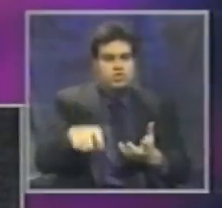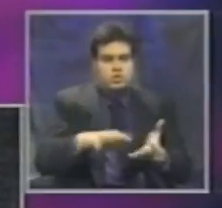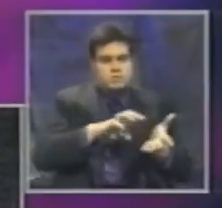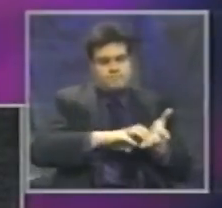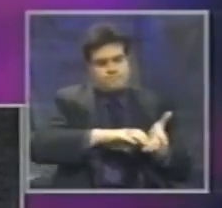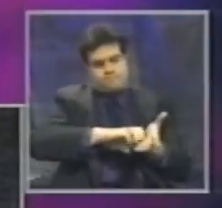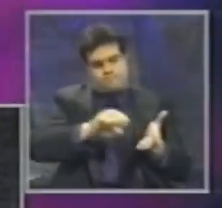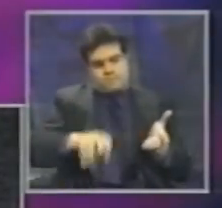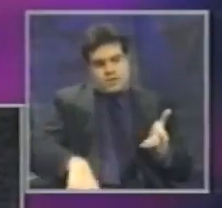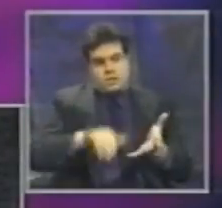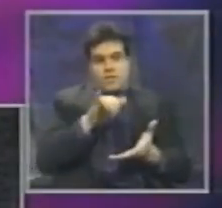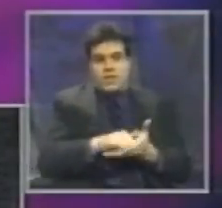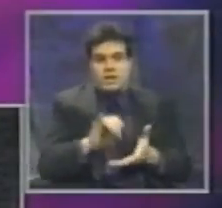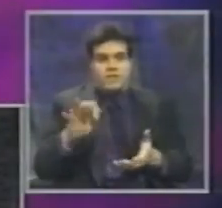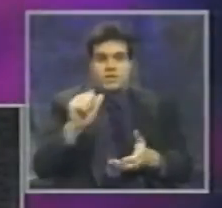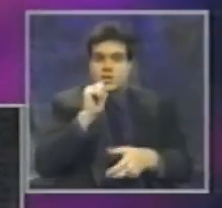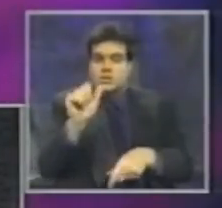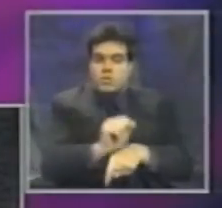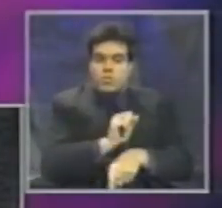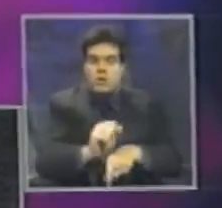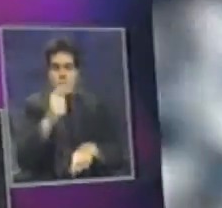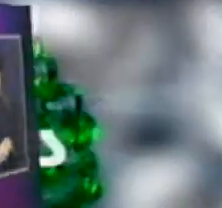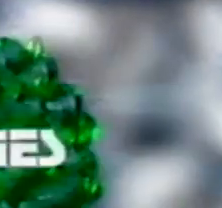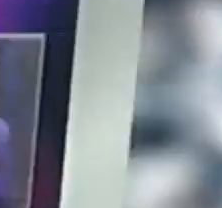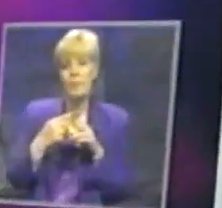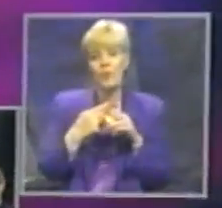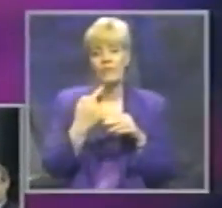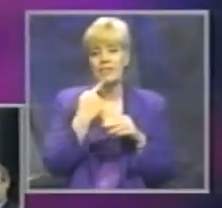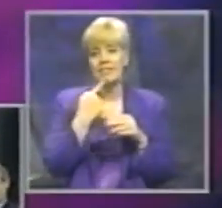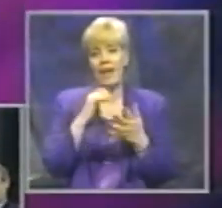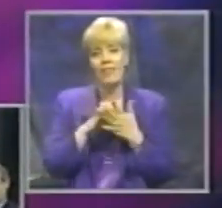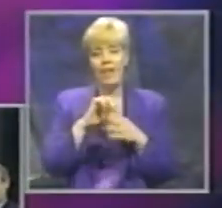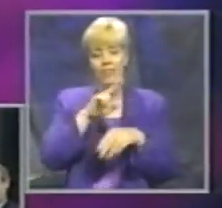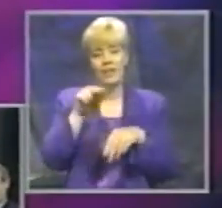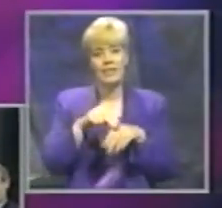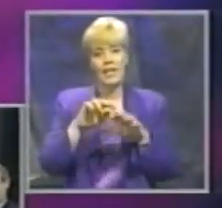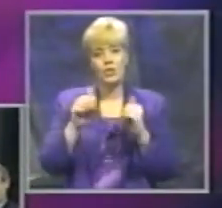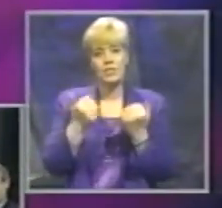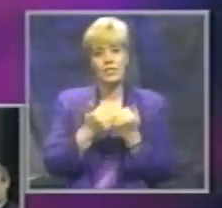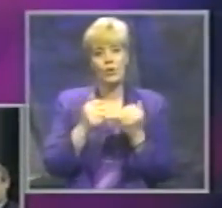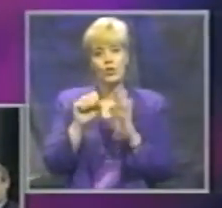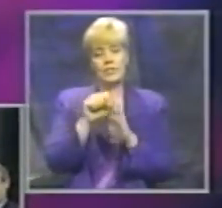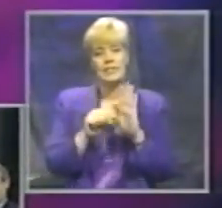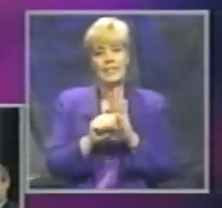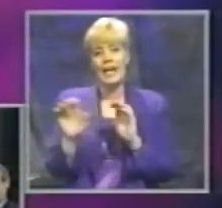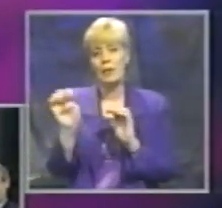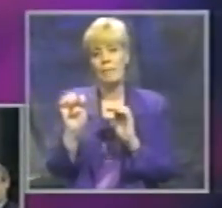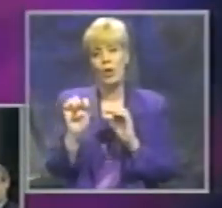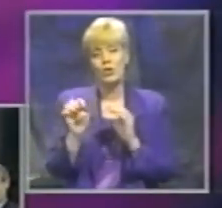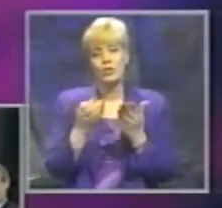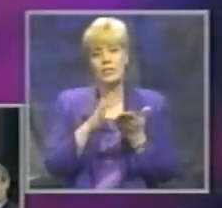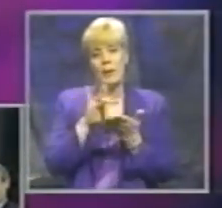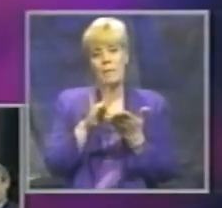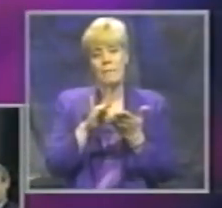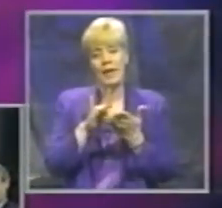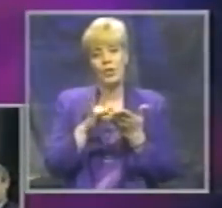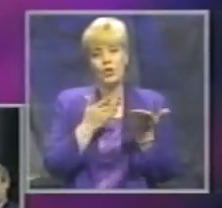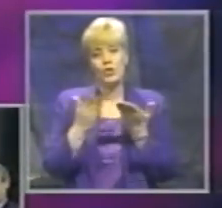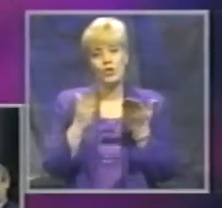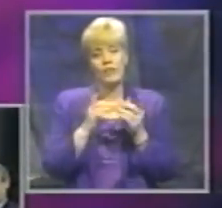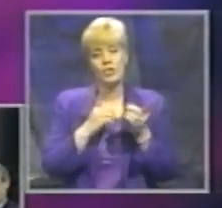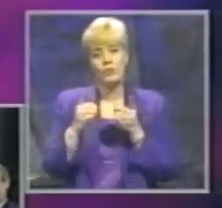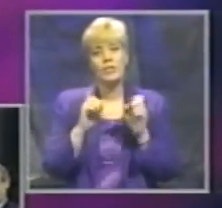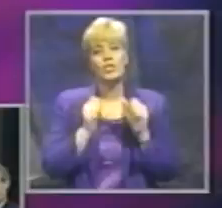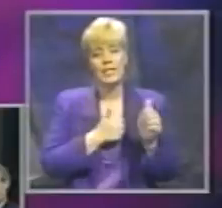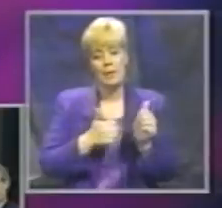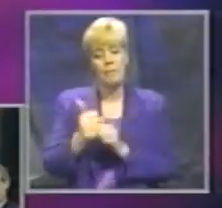so that time and resources can be better spent elsewhere. The National Association of State Emergency Medical Service Directors did pass a